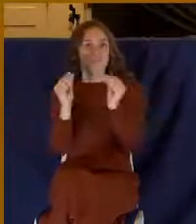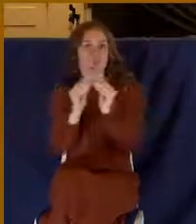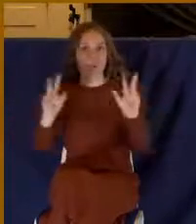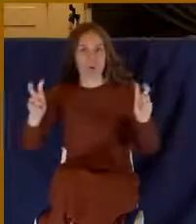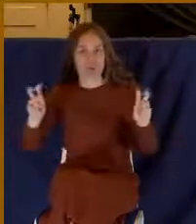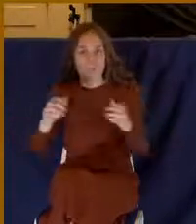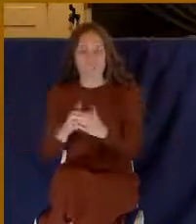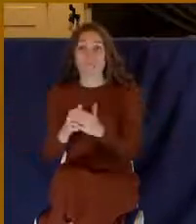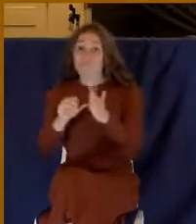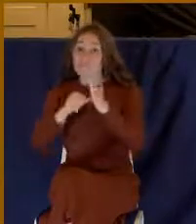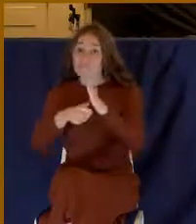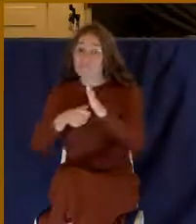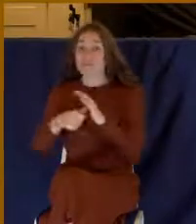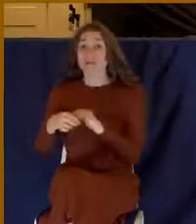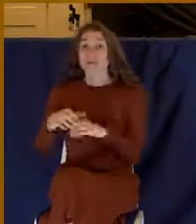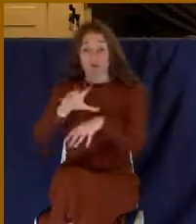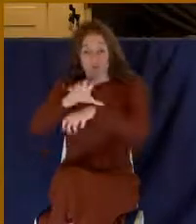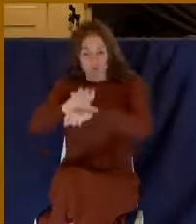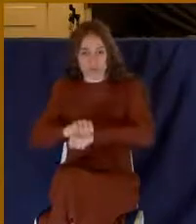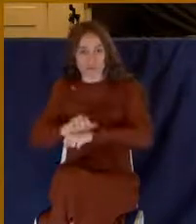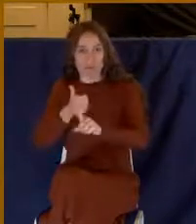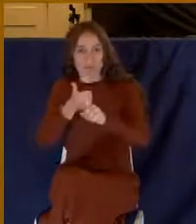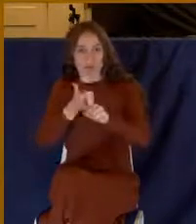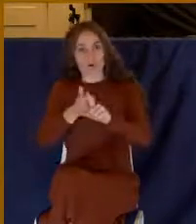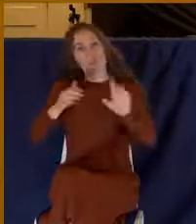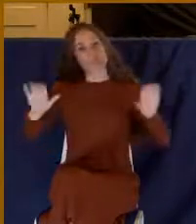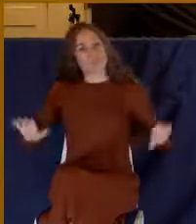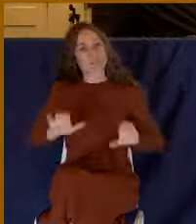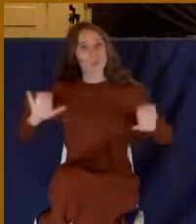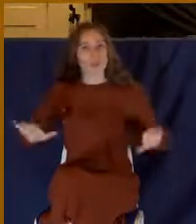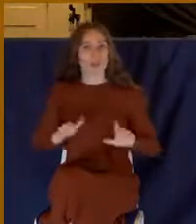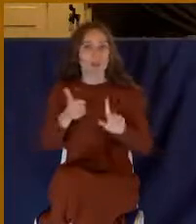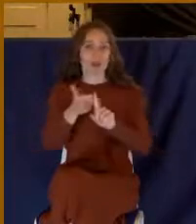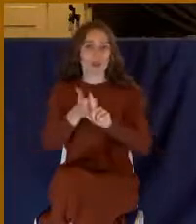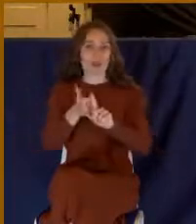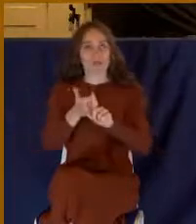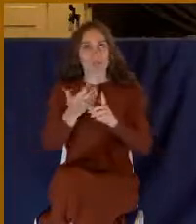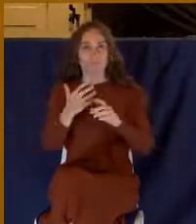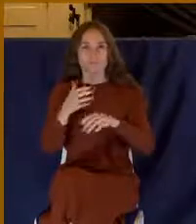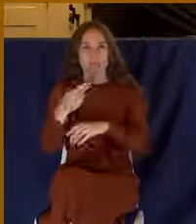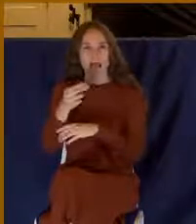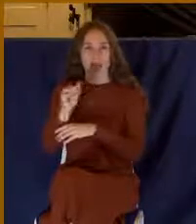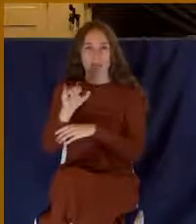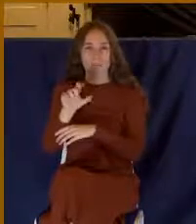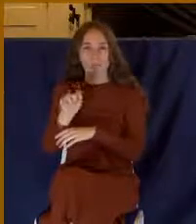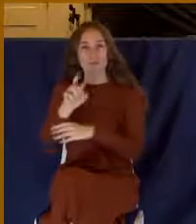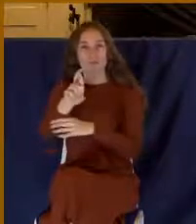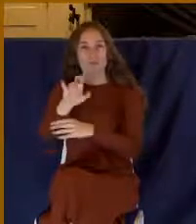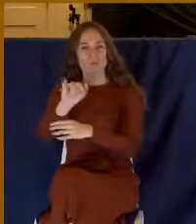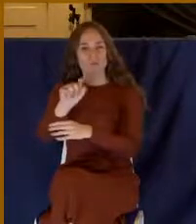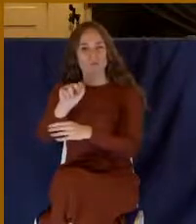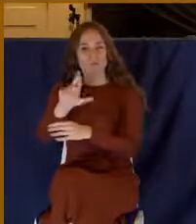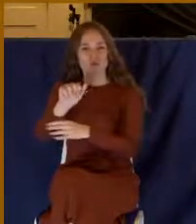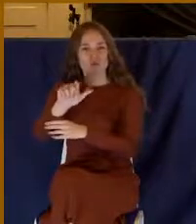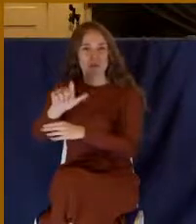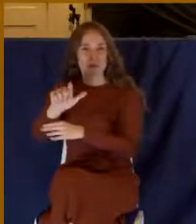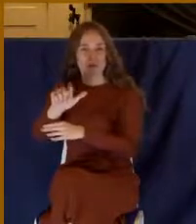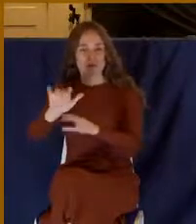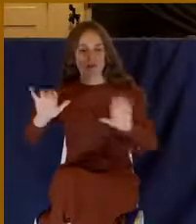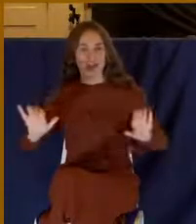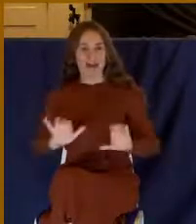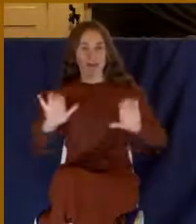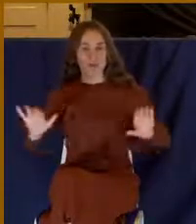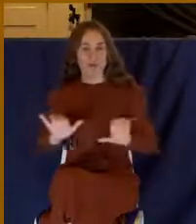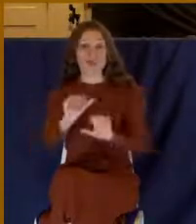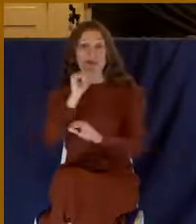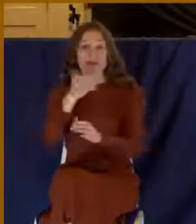let me just say that ritual in and of itself is not wrong. I mean, we all have rituals, right? I mean, we have the ritual of baptism. When we have a